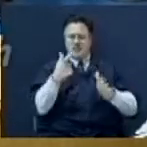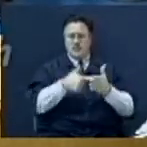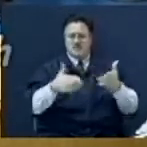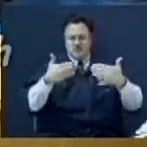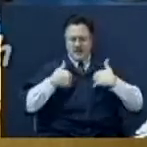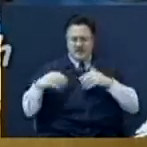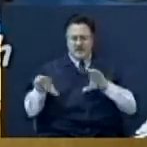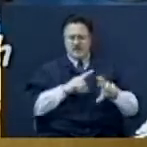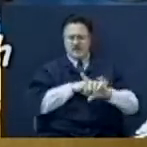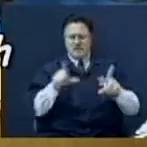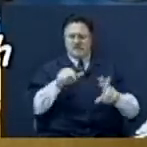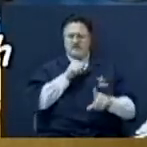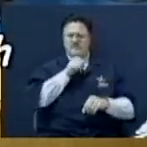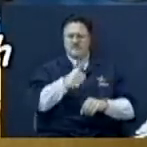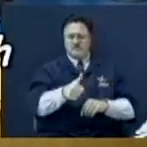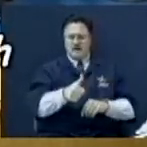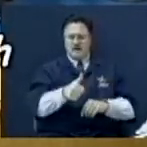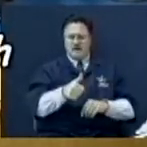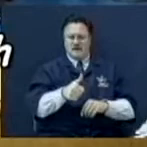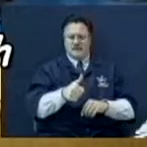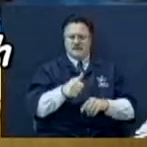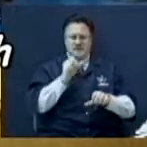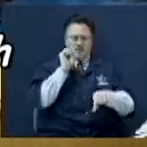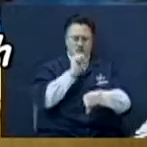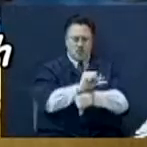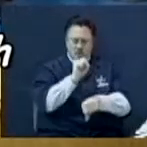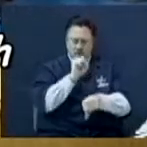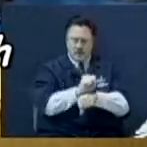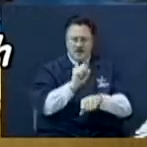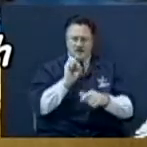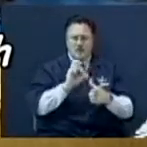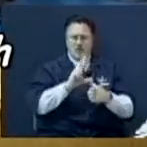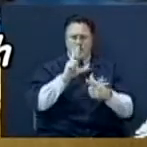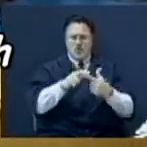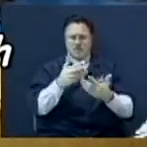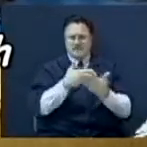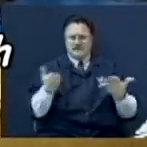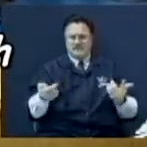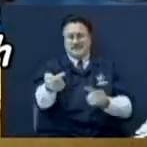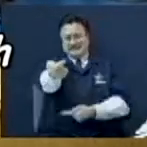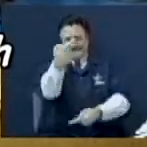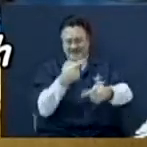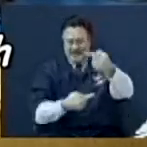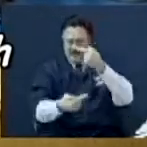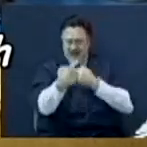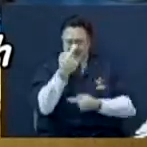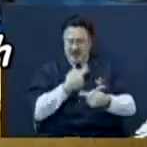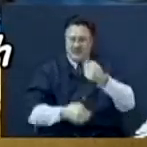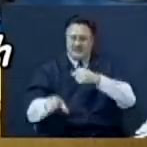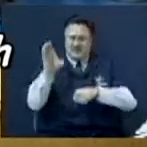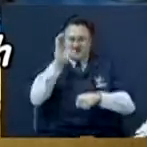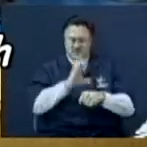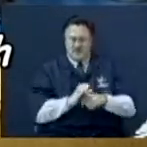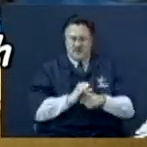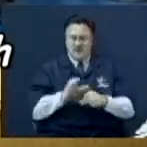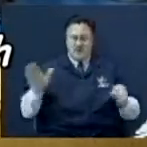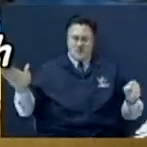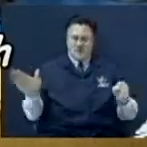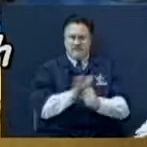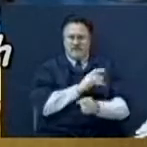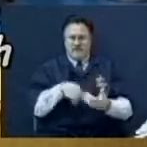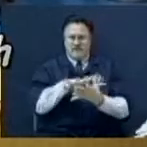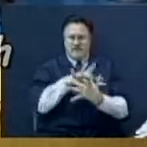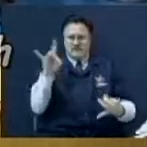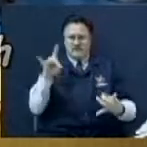do. But if you ain't providentially hindered and ain't got something in the way, you ought to be out to church hearing this preacher preach. Because see, we're full of the Holy